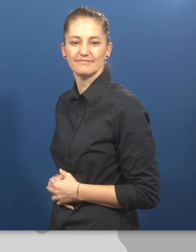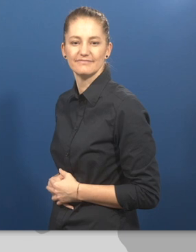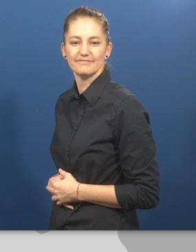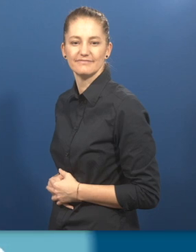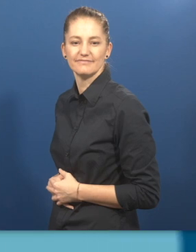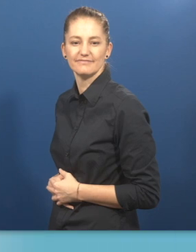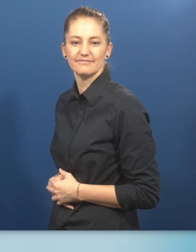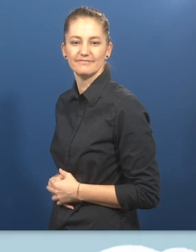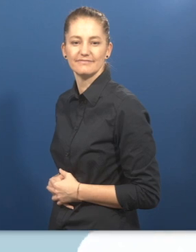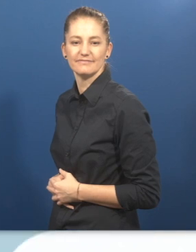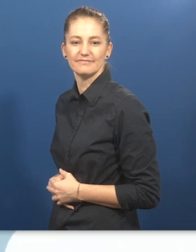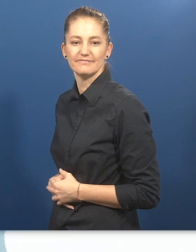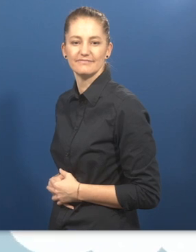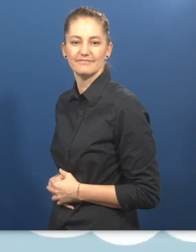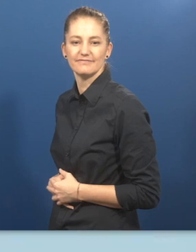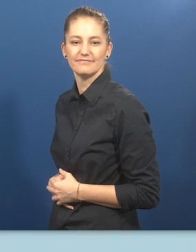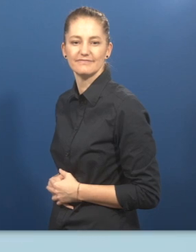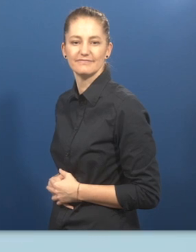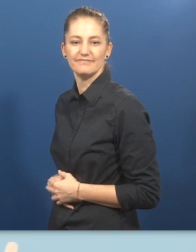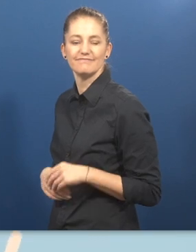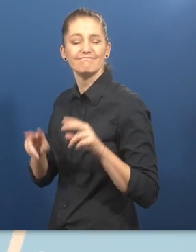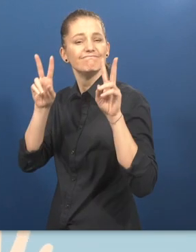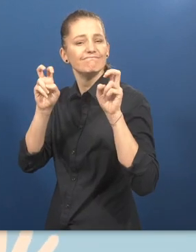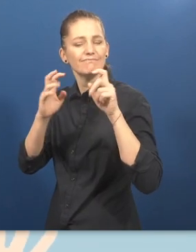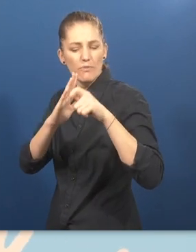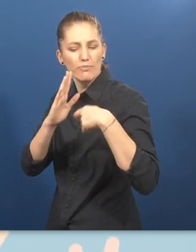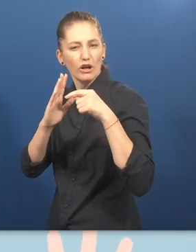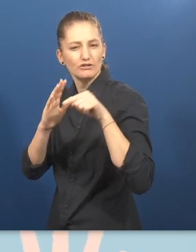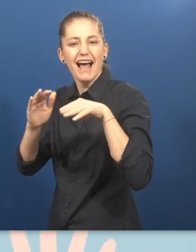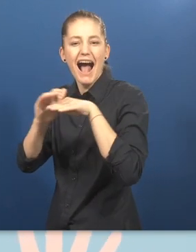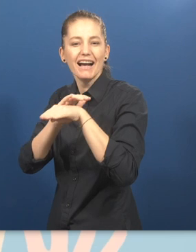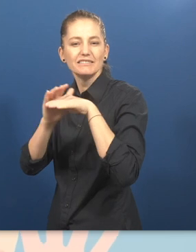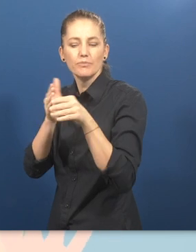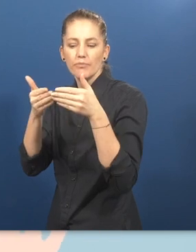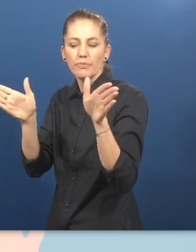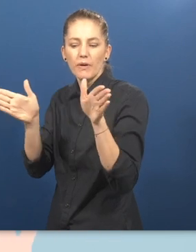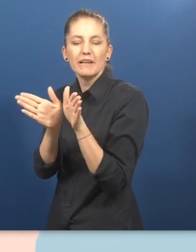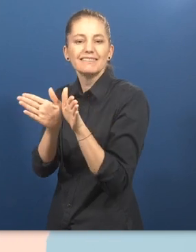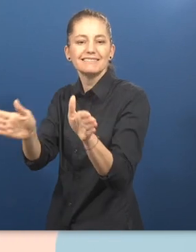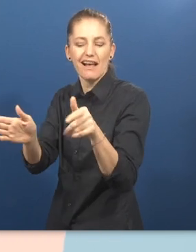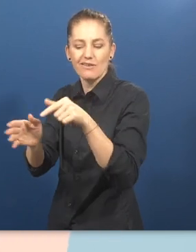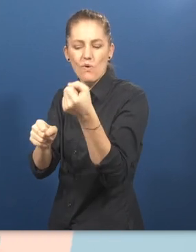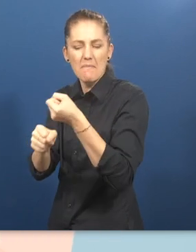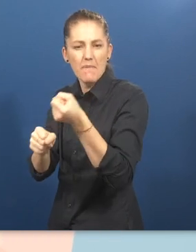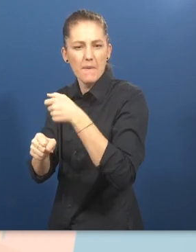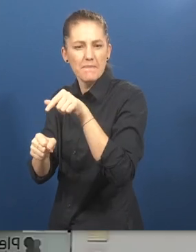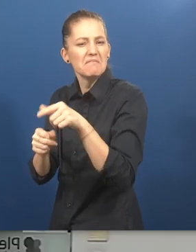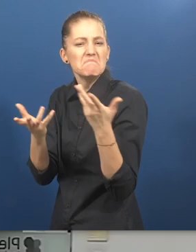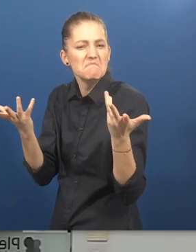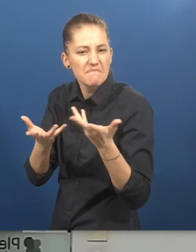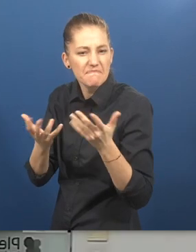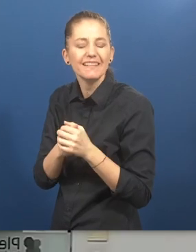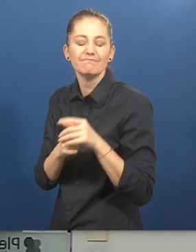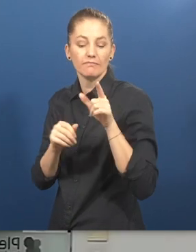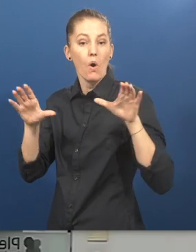towards the sky What is accessible public sector employment about? Silvia Muno Plena Inclusion is the